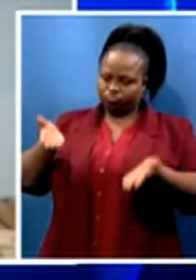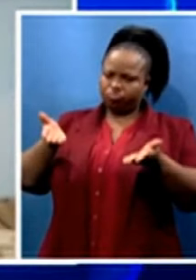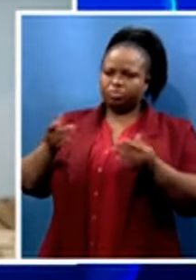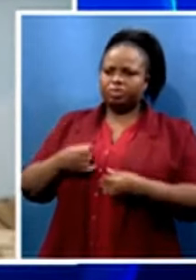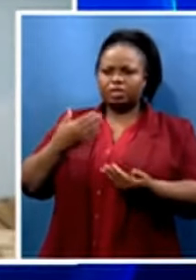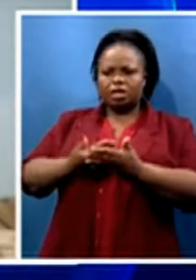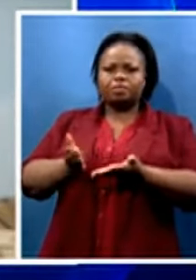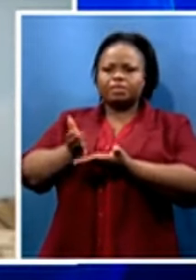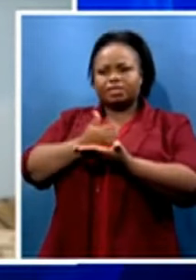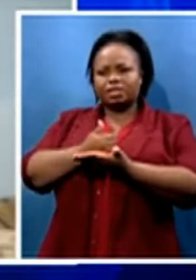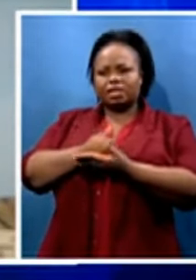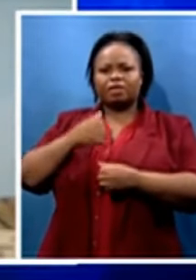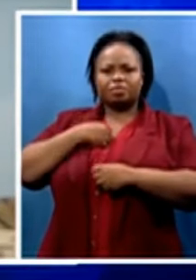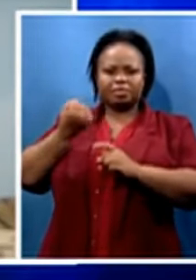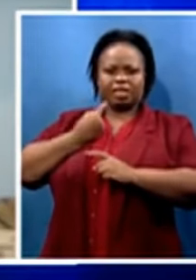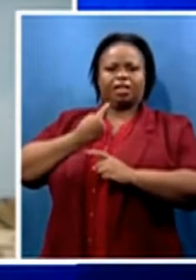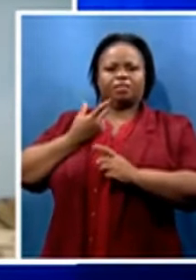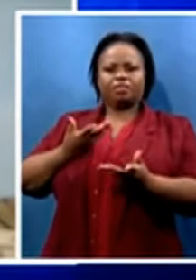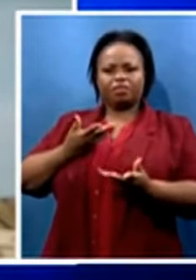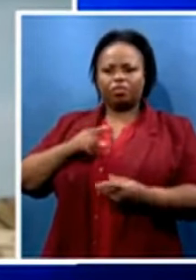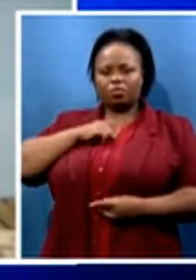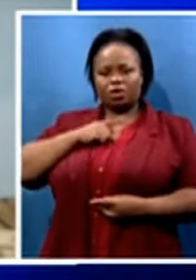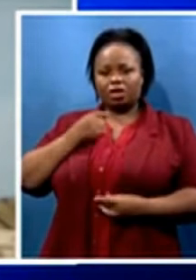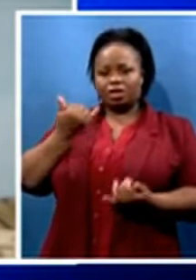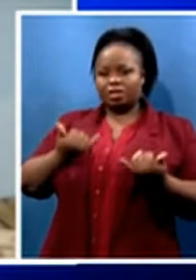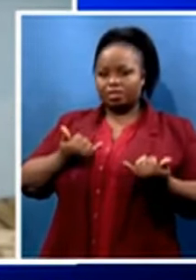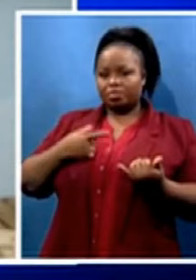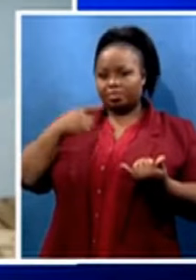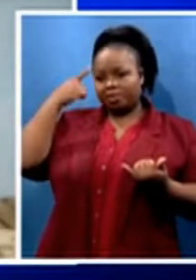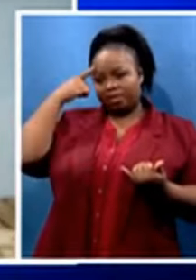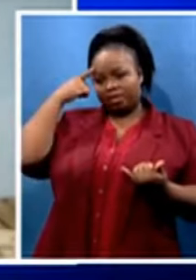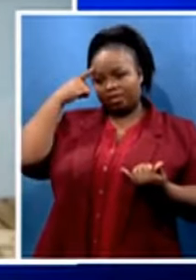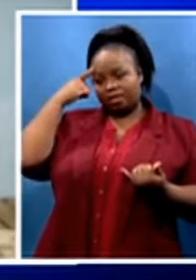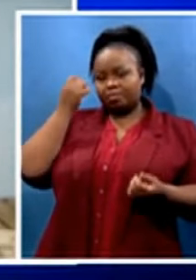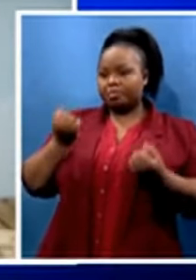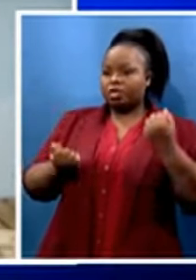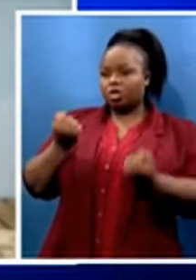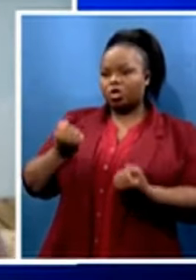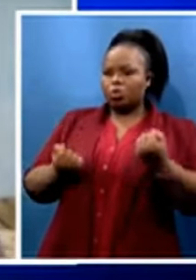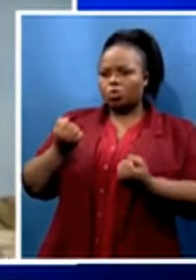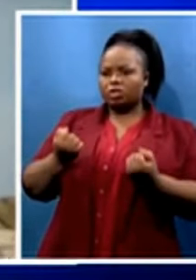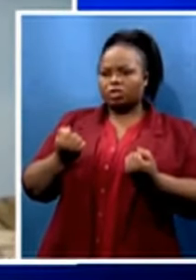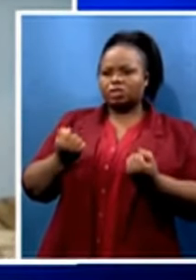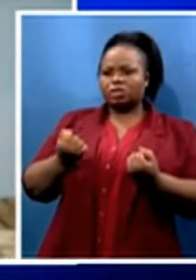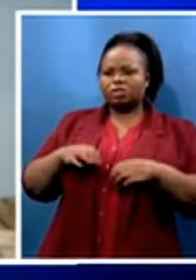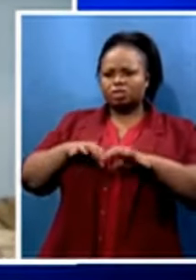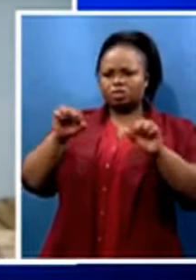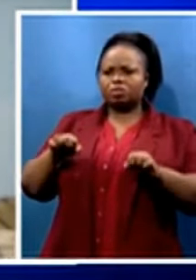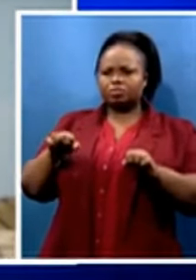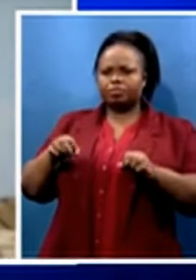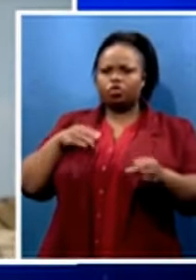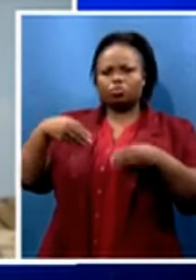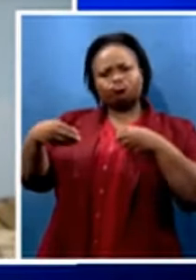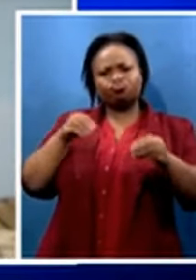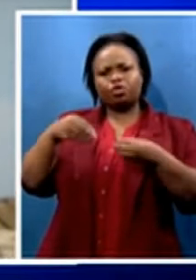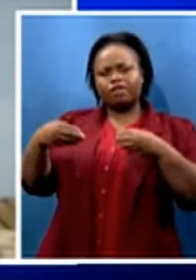goes, I think that the courts and the judicial system has been very, very lenient, in fact. And you'll note that even in him handing himself